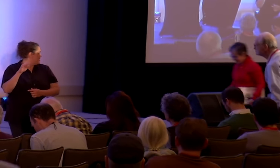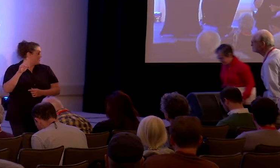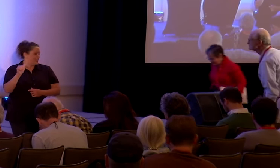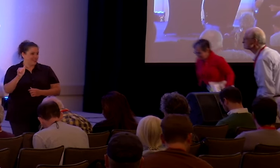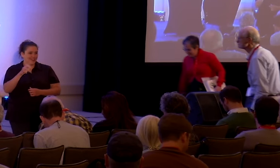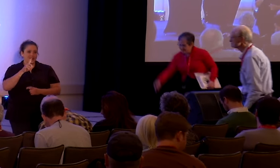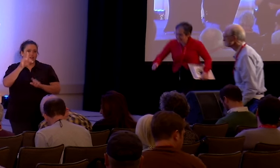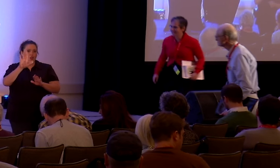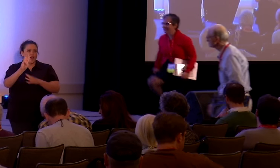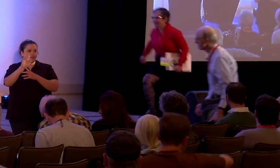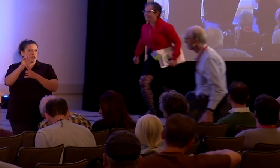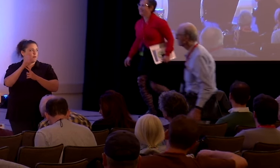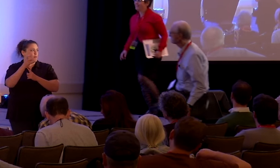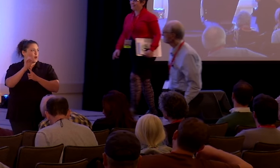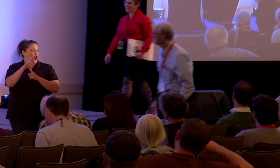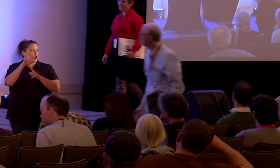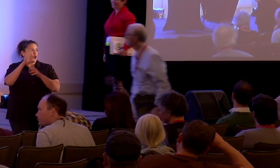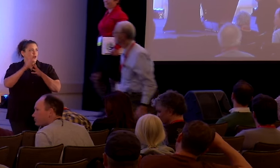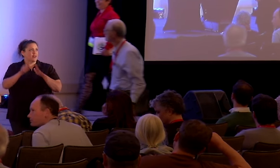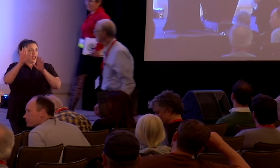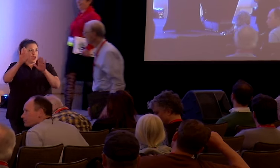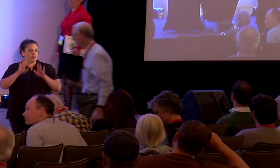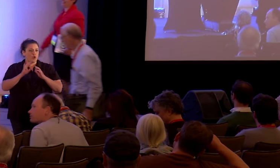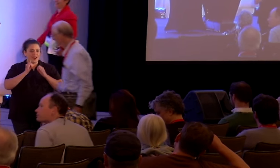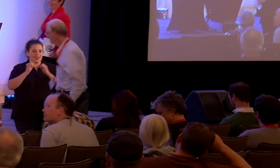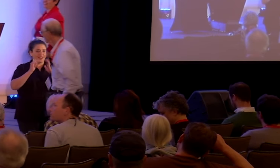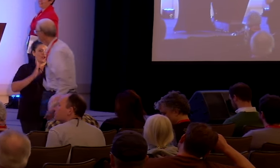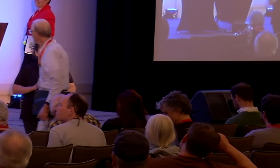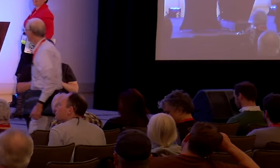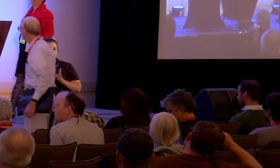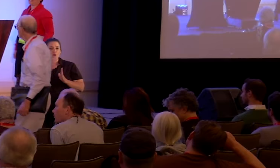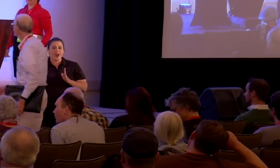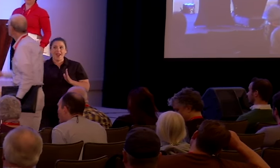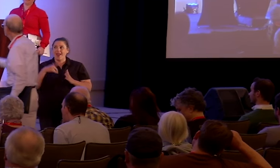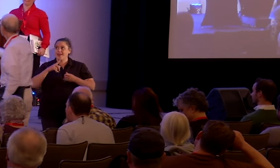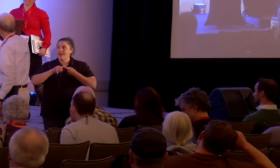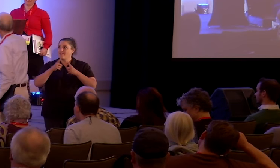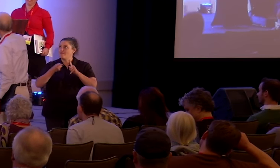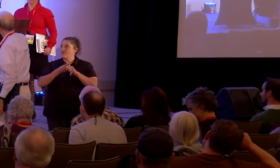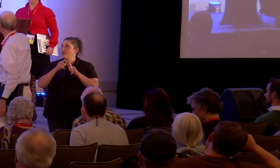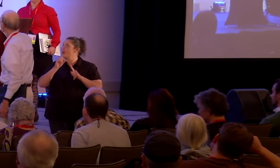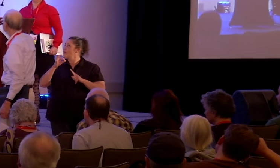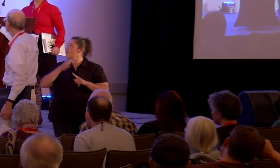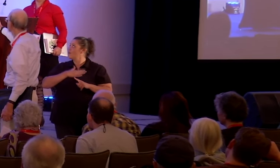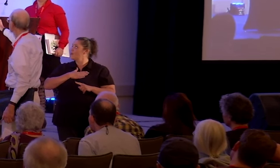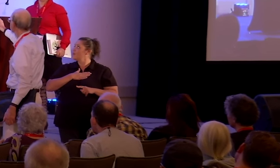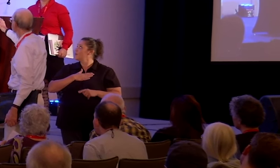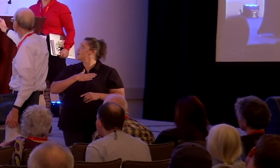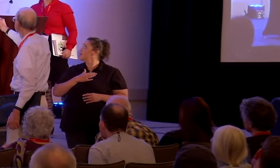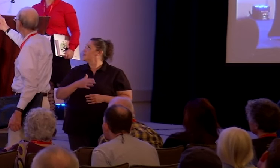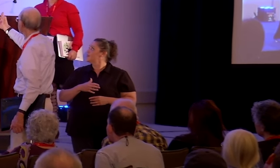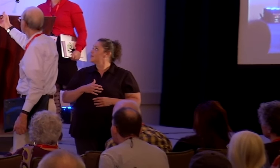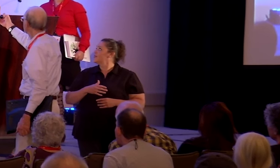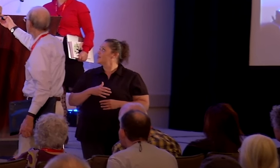blogger, damn great interviewer, and a friend of mine, and, oh,